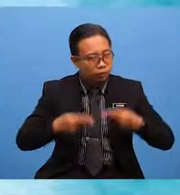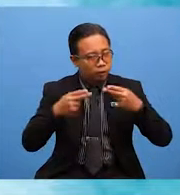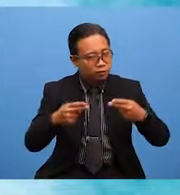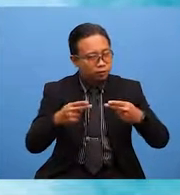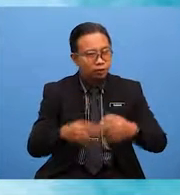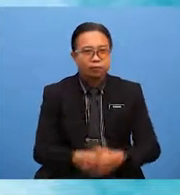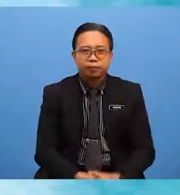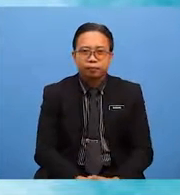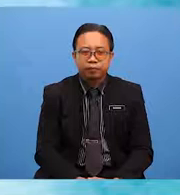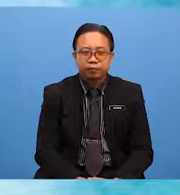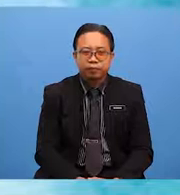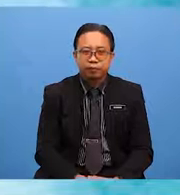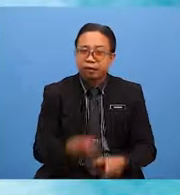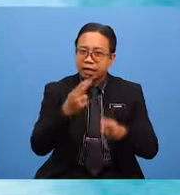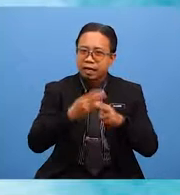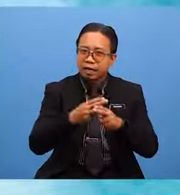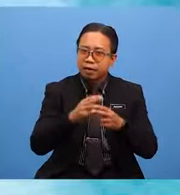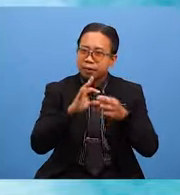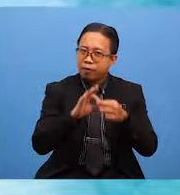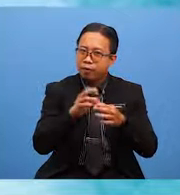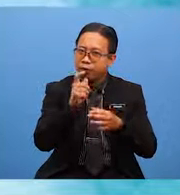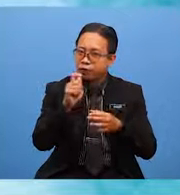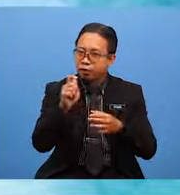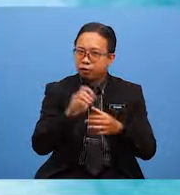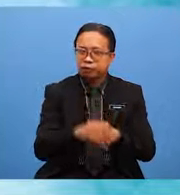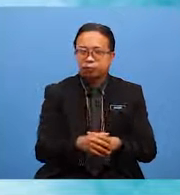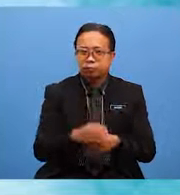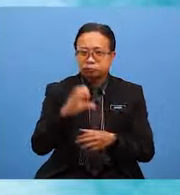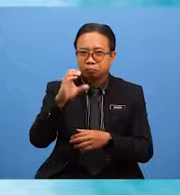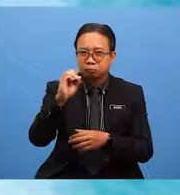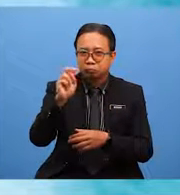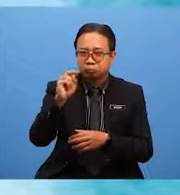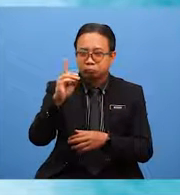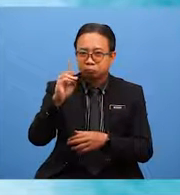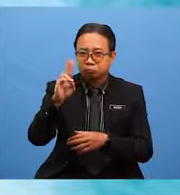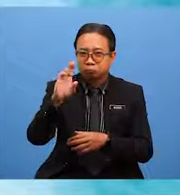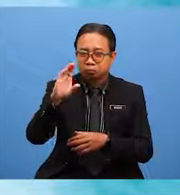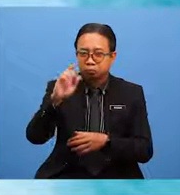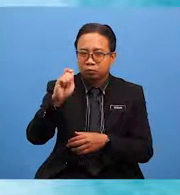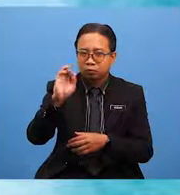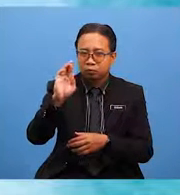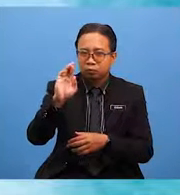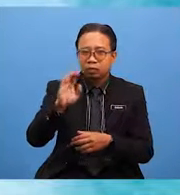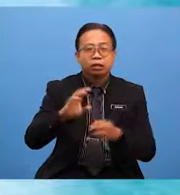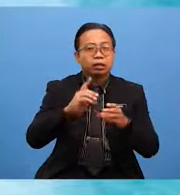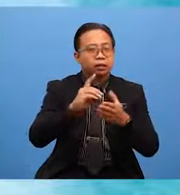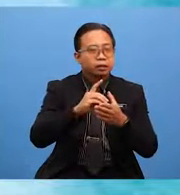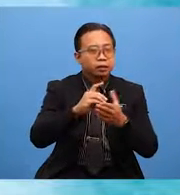certificates, the name of the conductor, the day of the assembly.